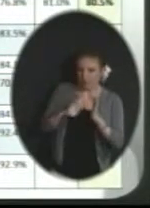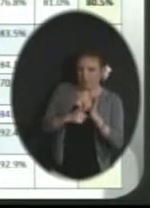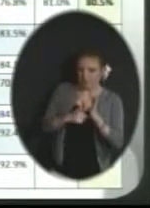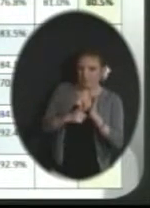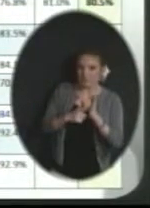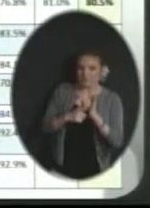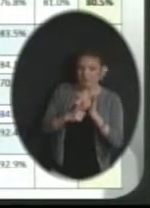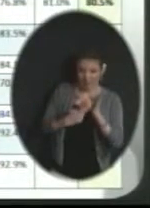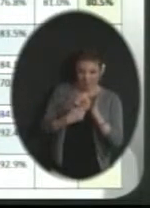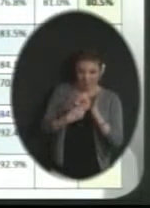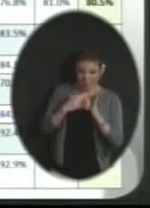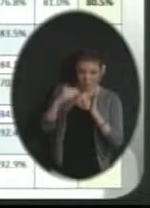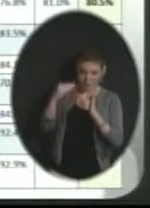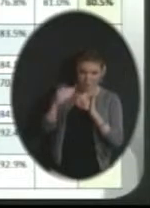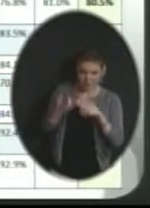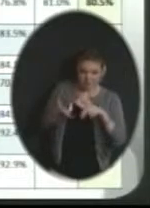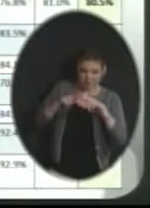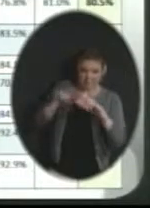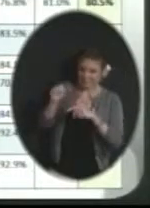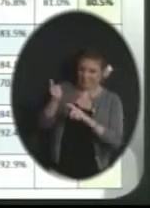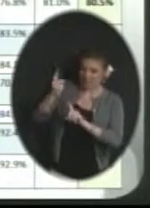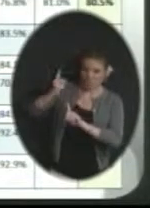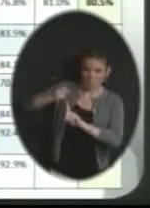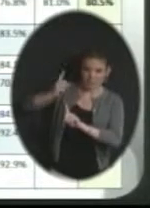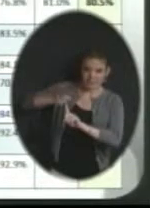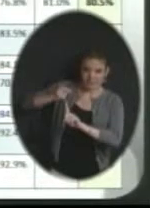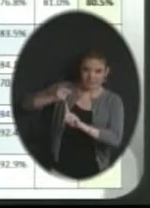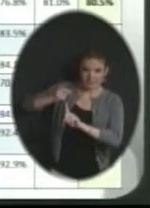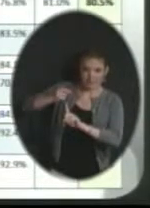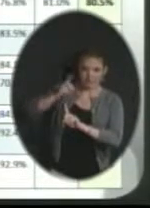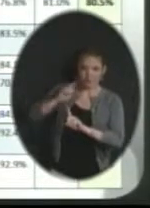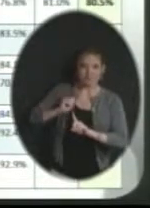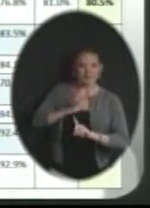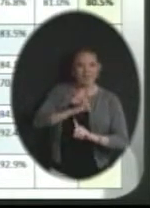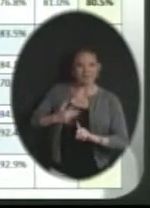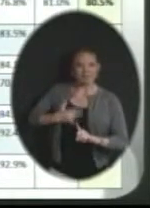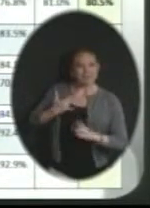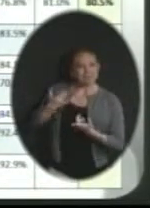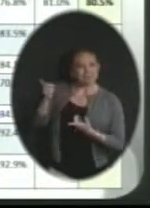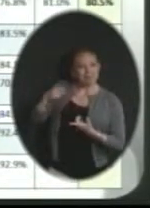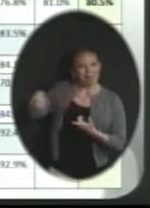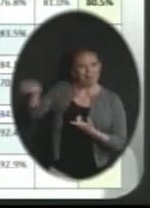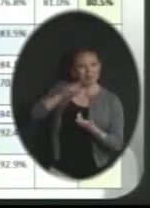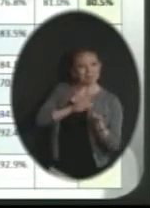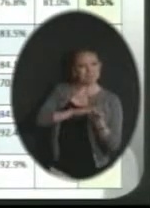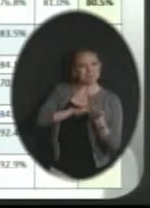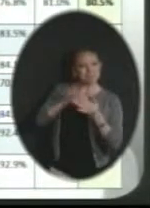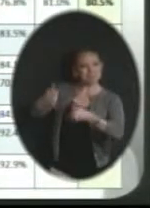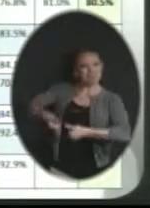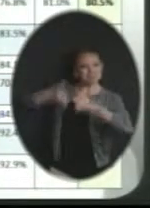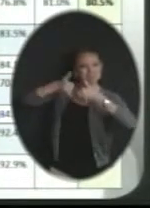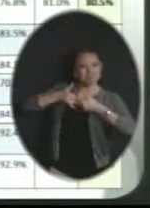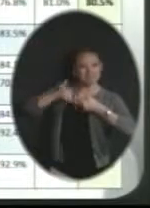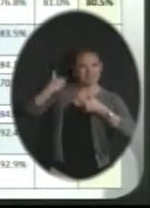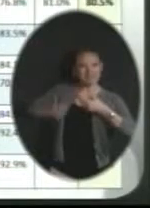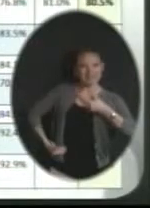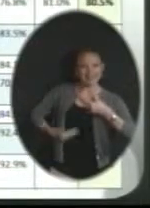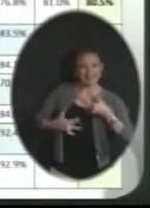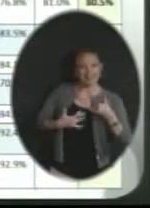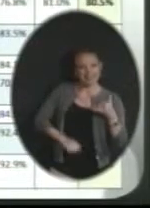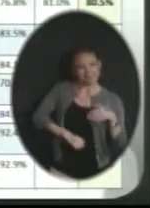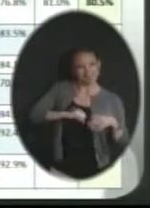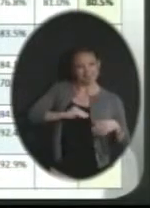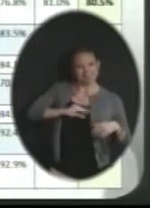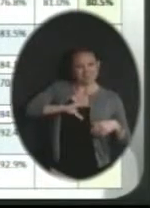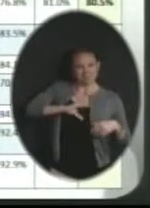went up over 10 points in staff feeling they've been recognized and appreciated for their work, and that's a great increase